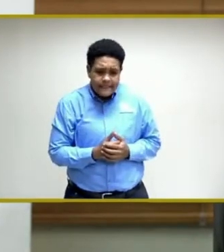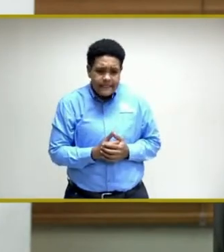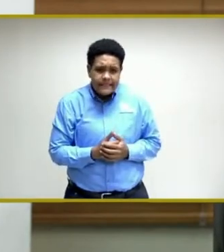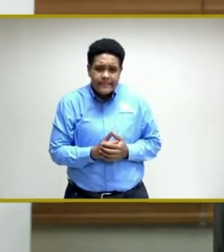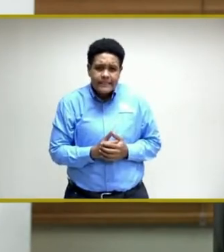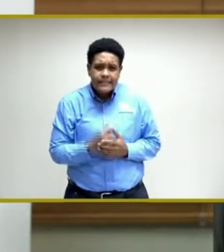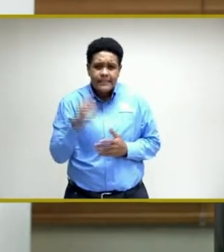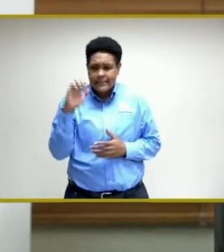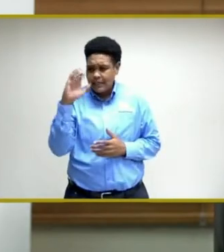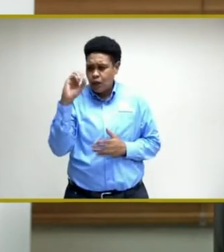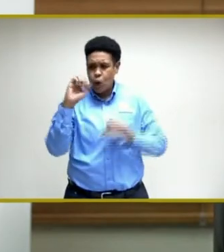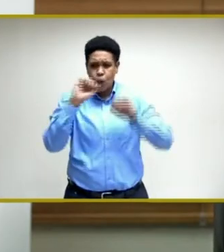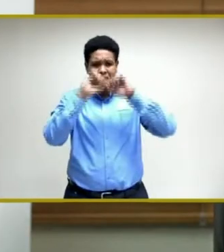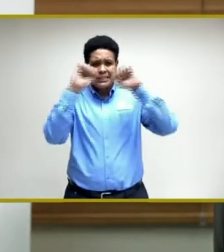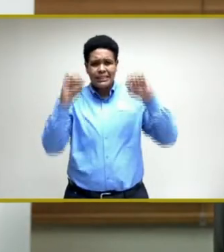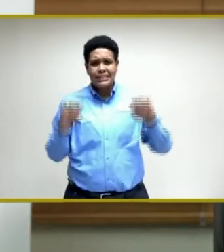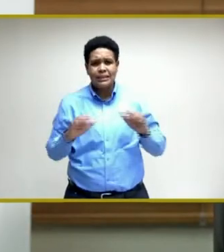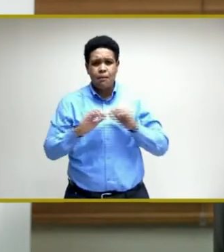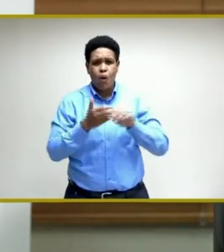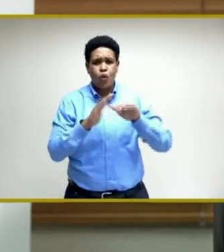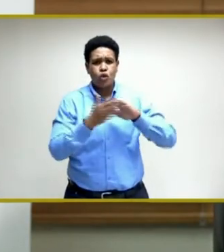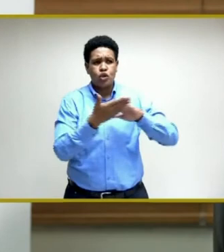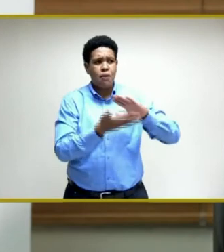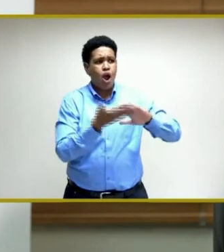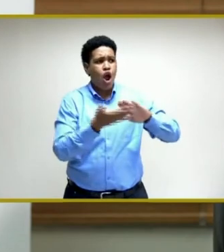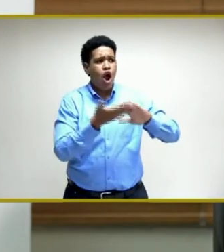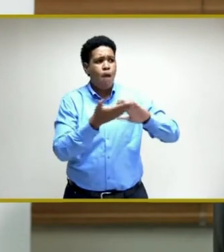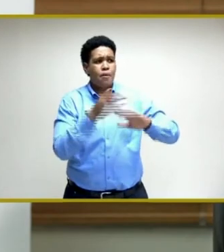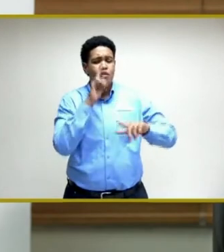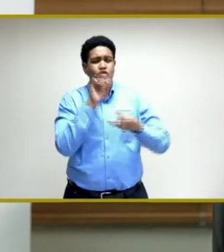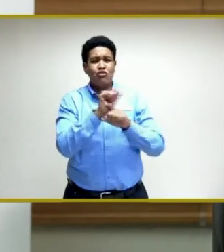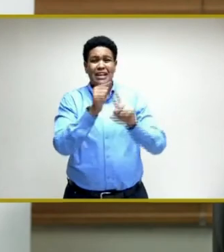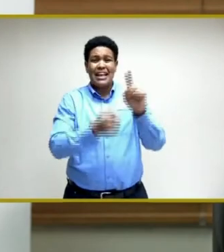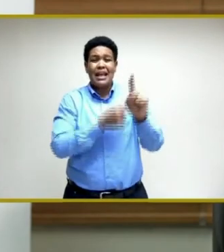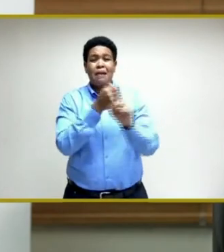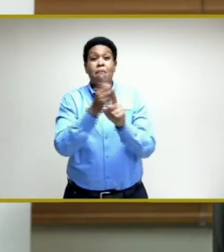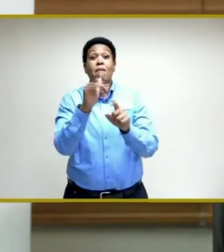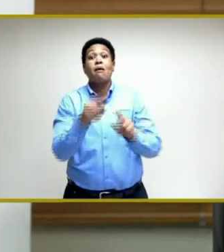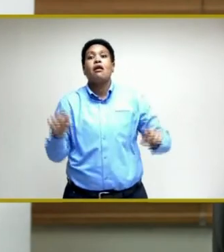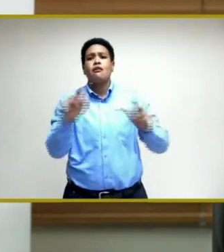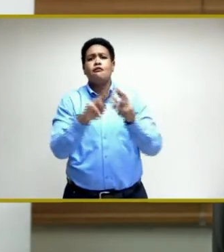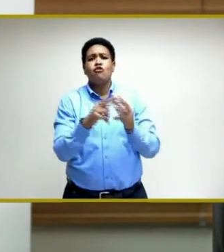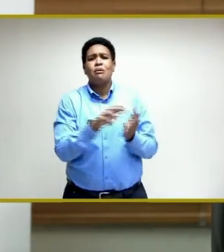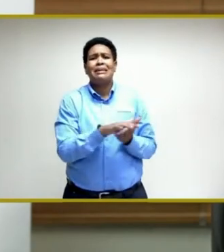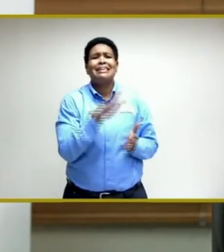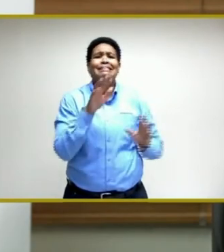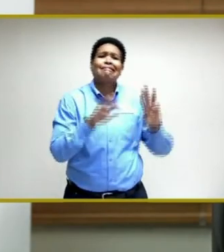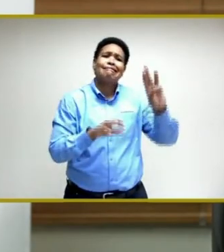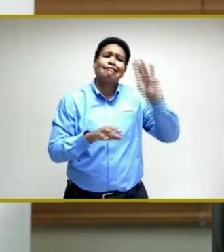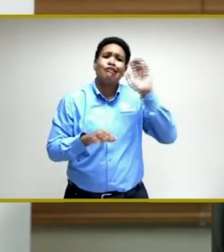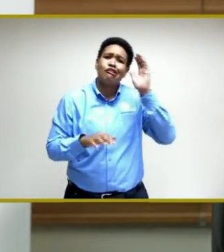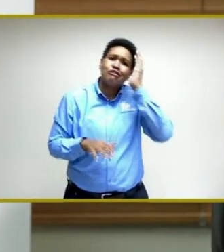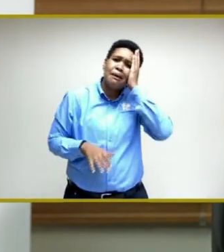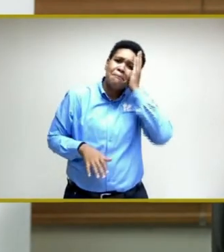of how the country operates is impacted by those numbers. 600 beds